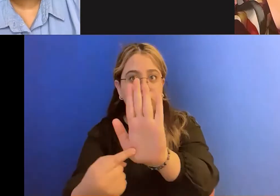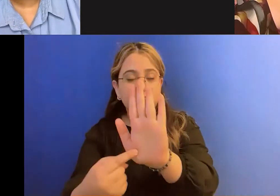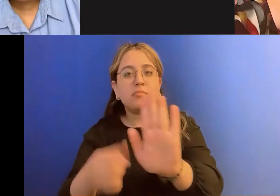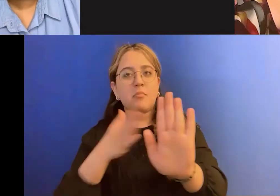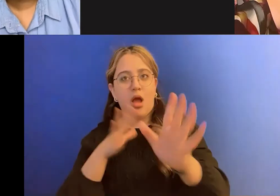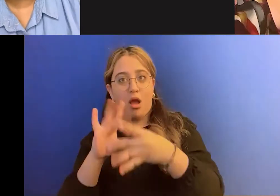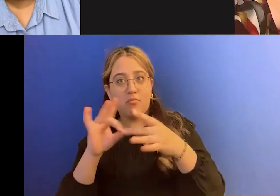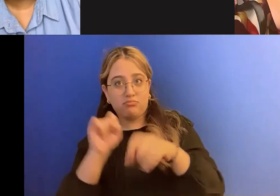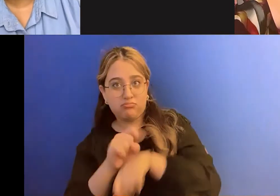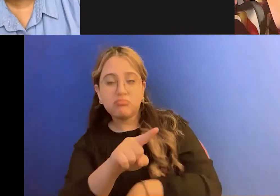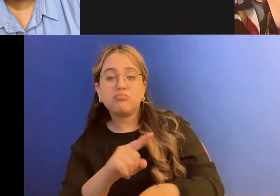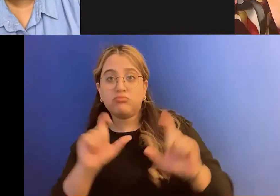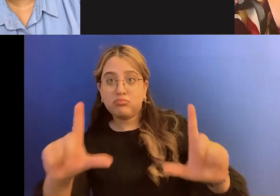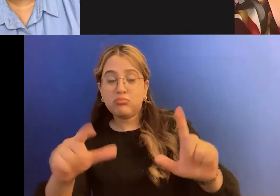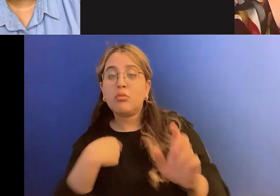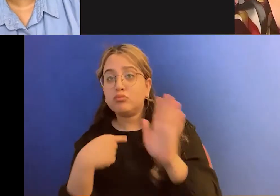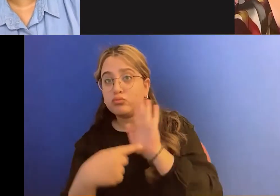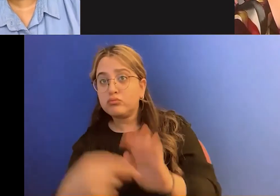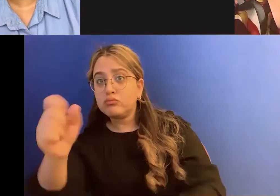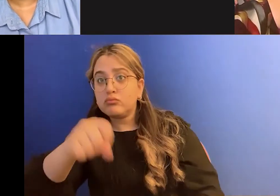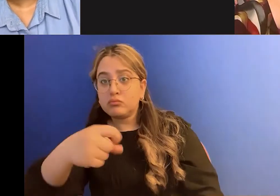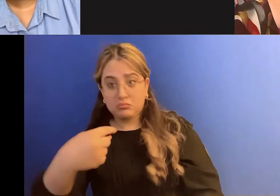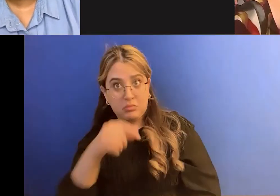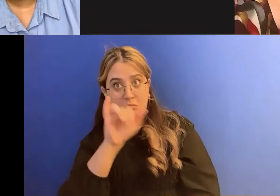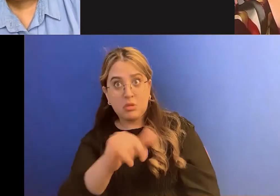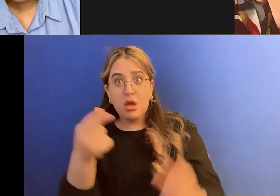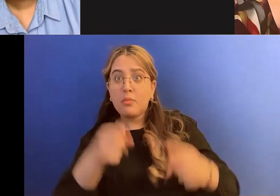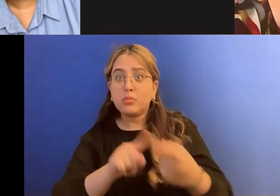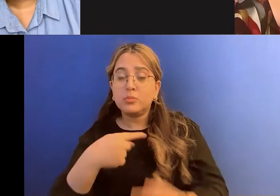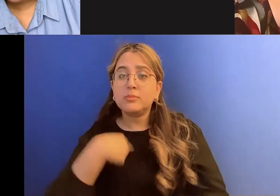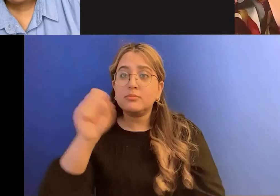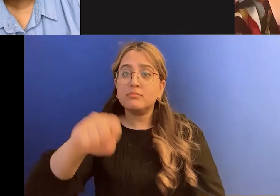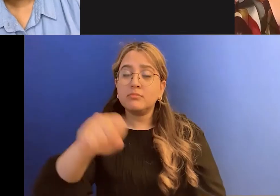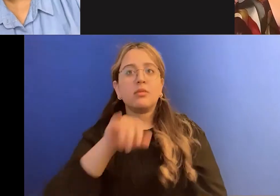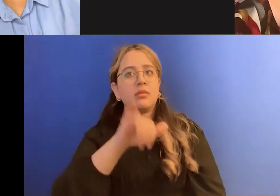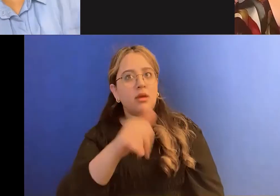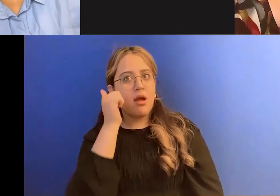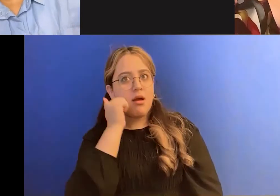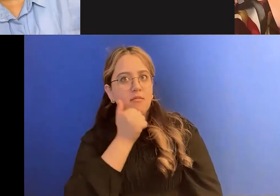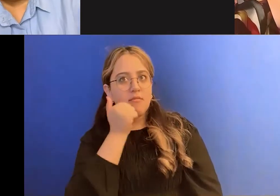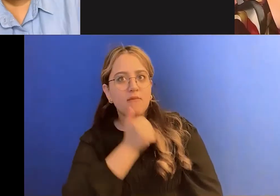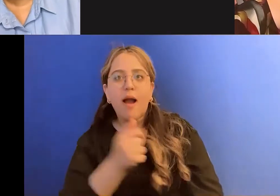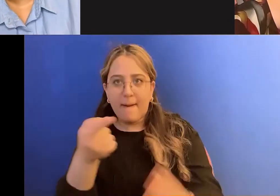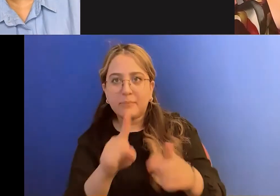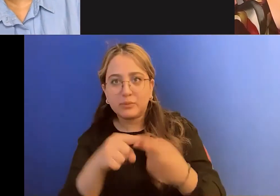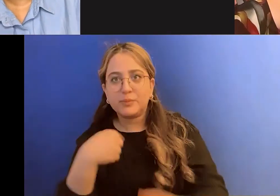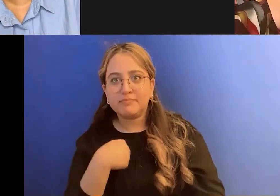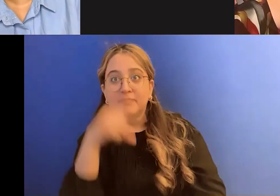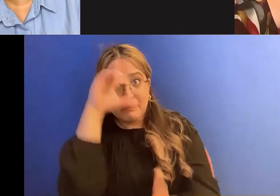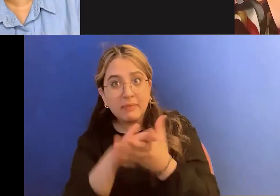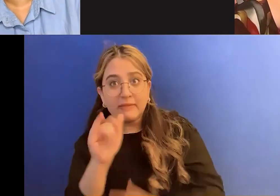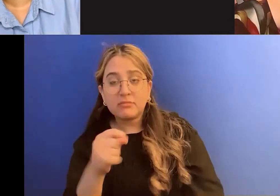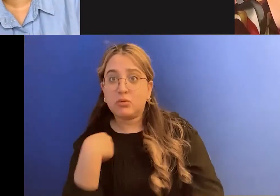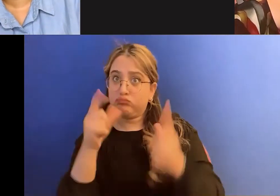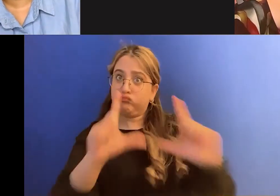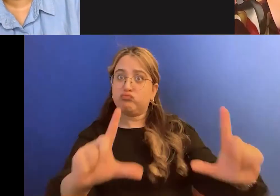yes, this is something that happens to me and it happens to me on a daily basis, believe it. And also